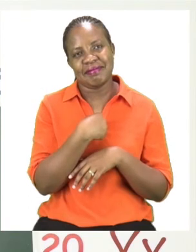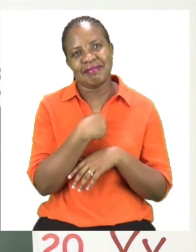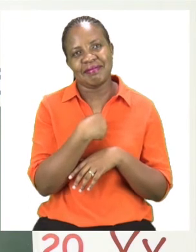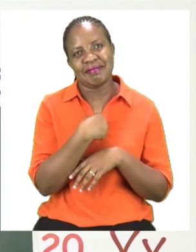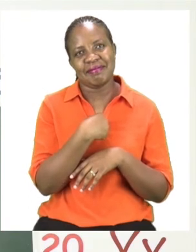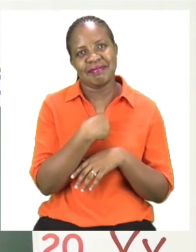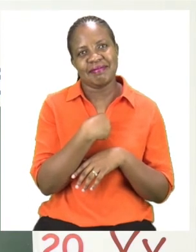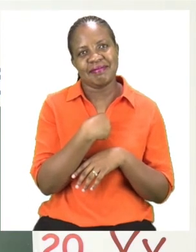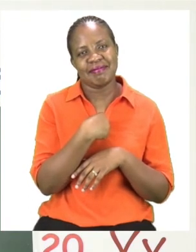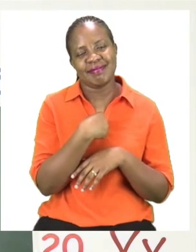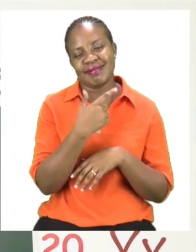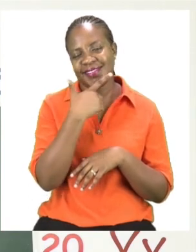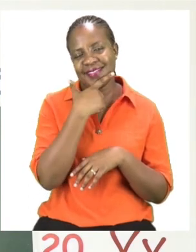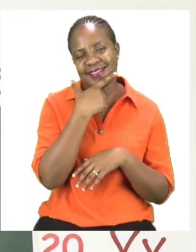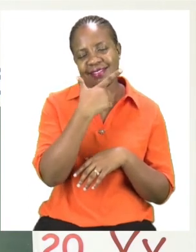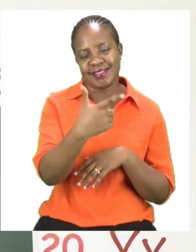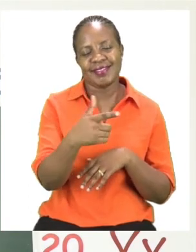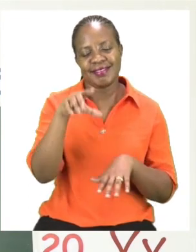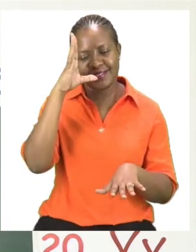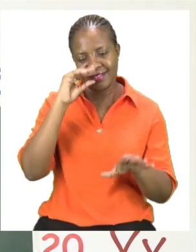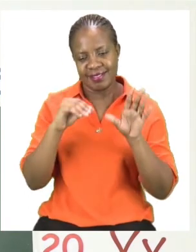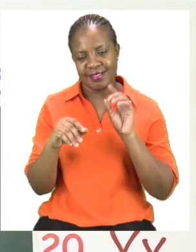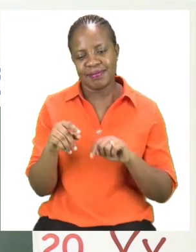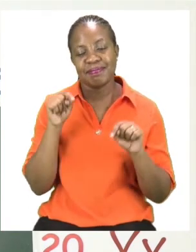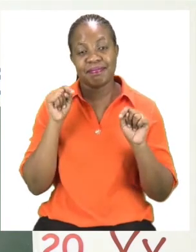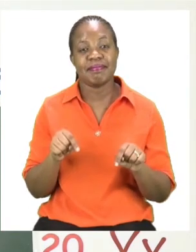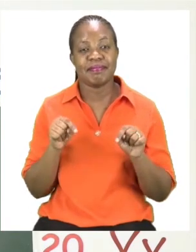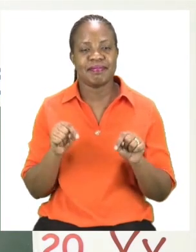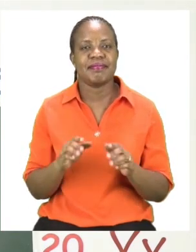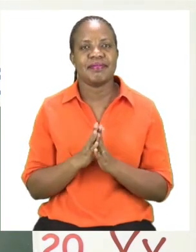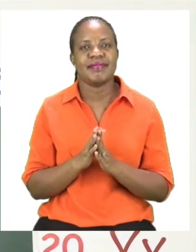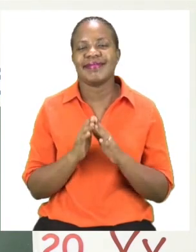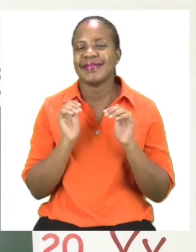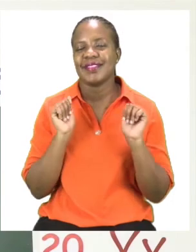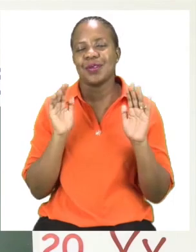we would like to say thank you for joining us today and goodbye!